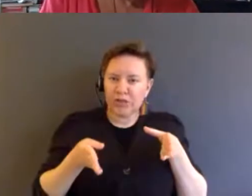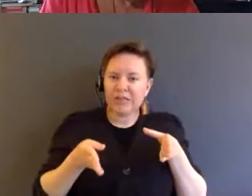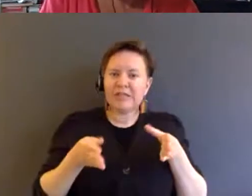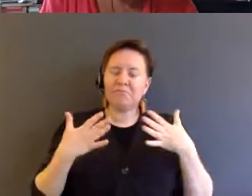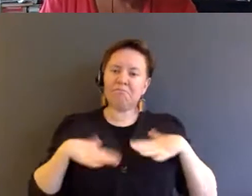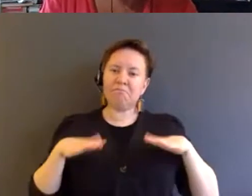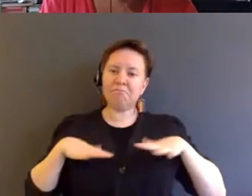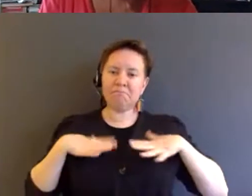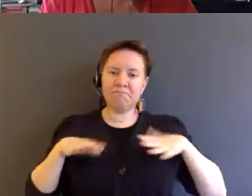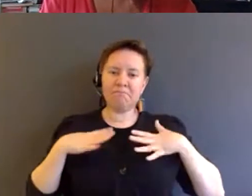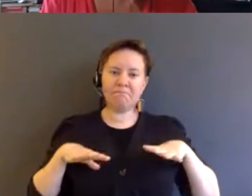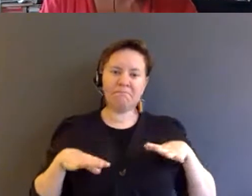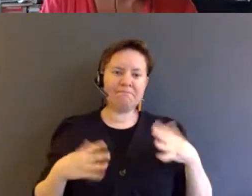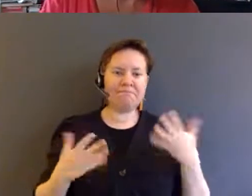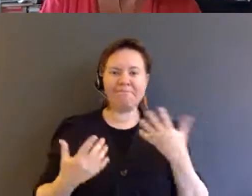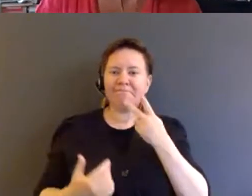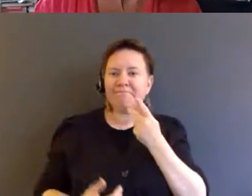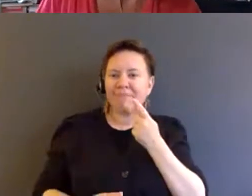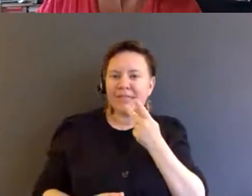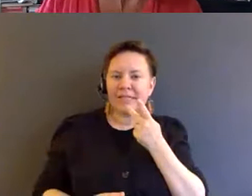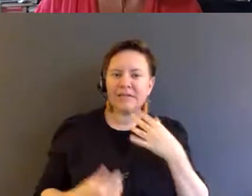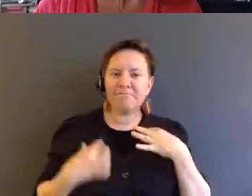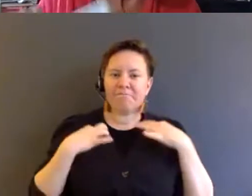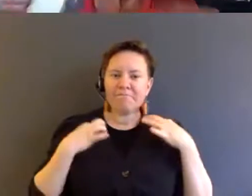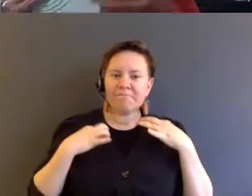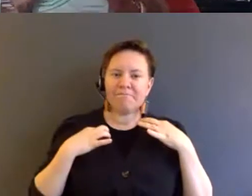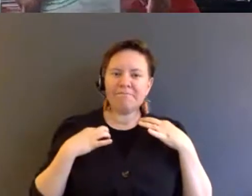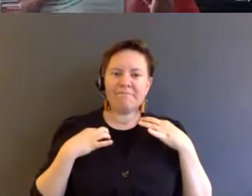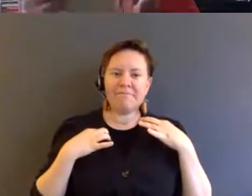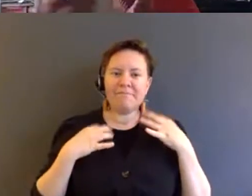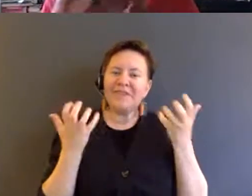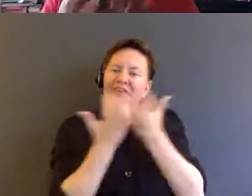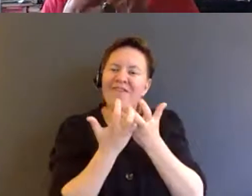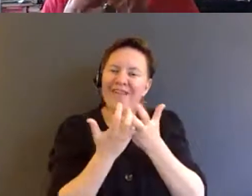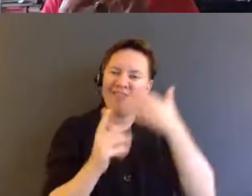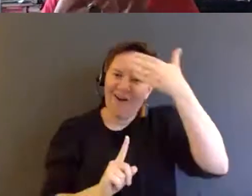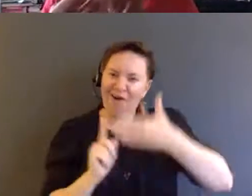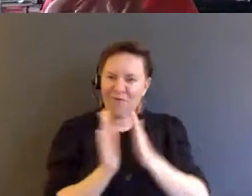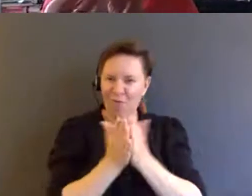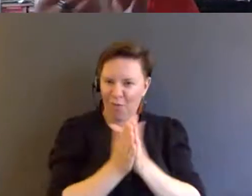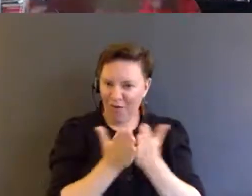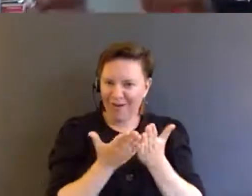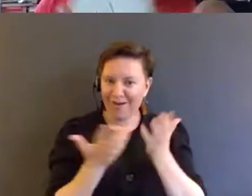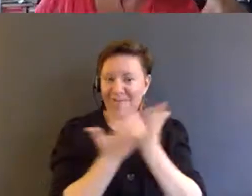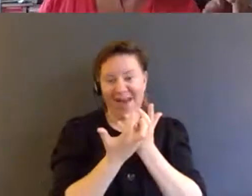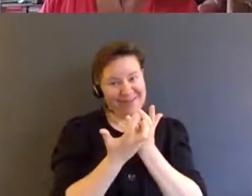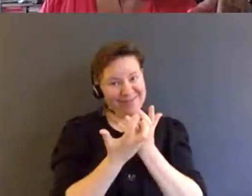a kind of magenta color to fit the cover, see how I did it,